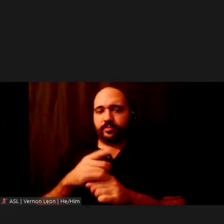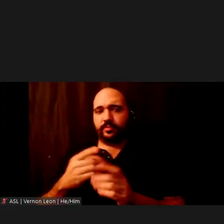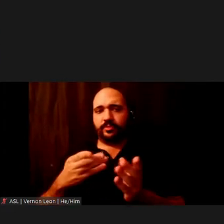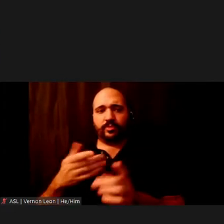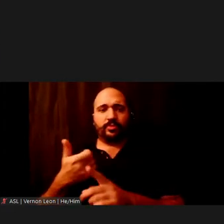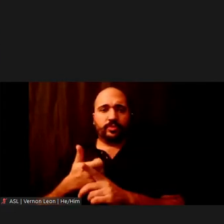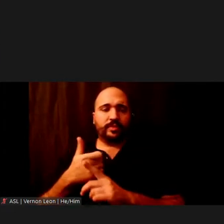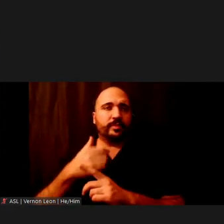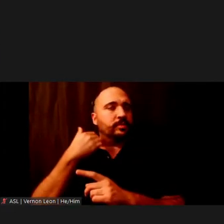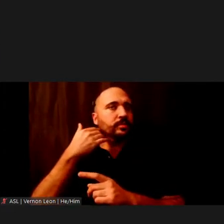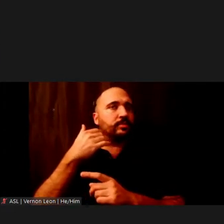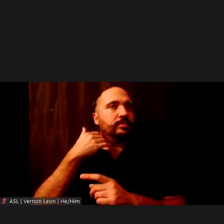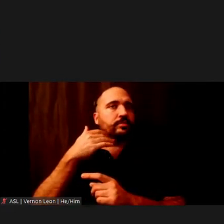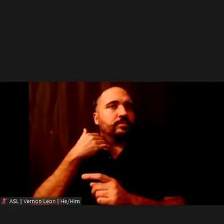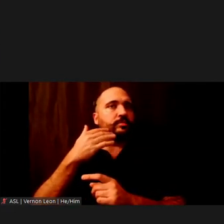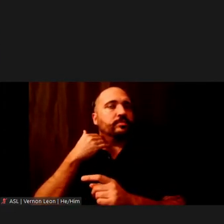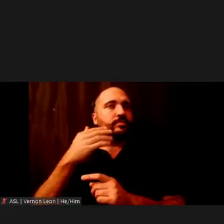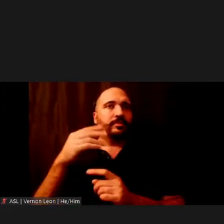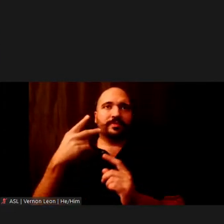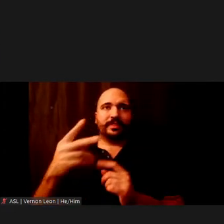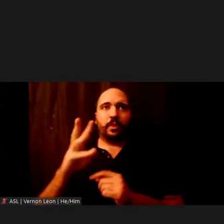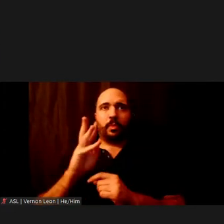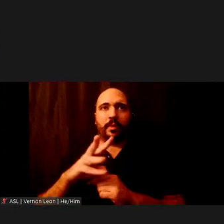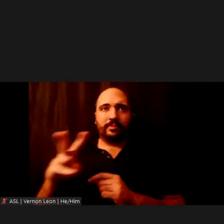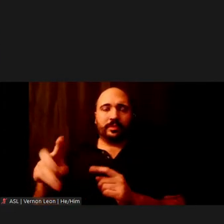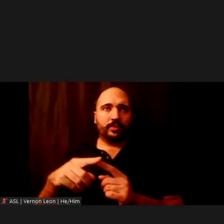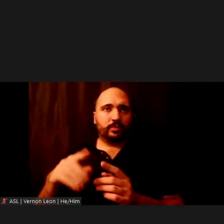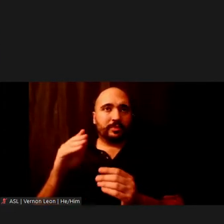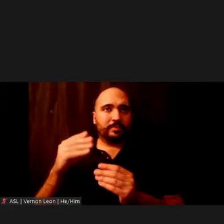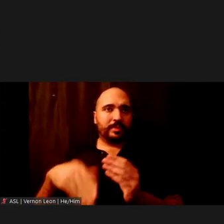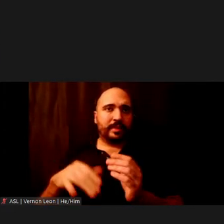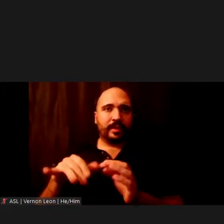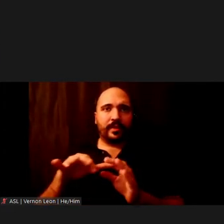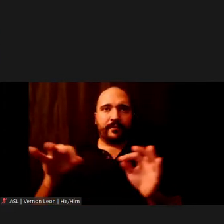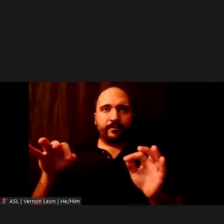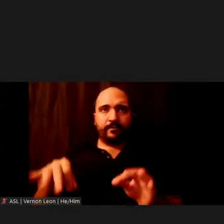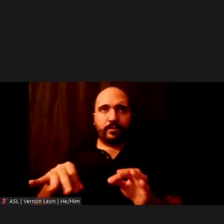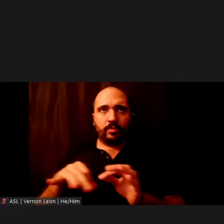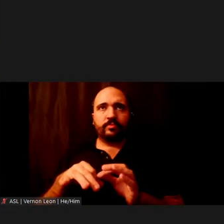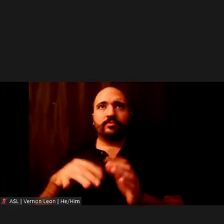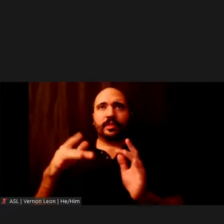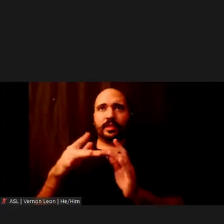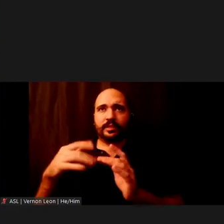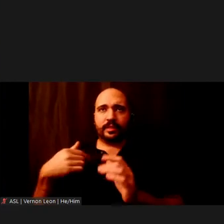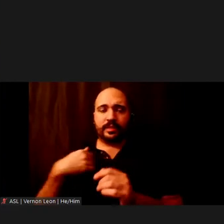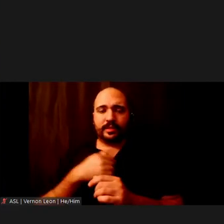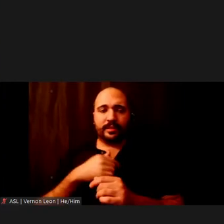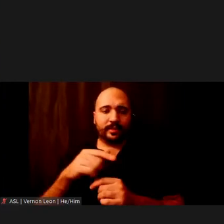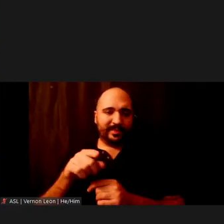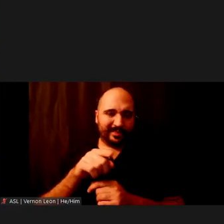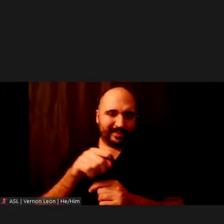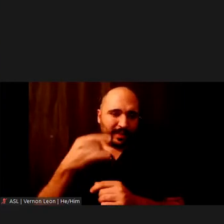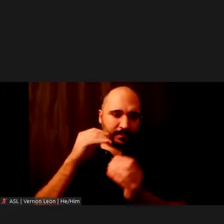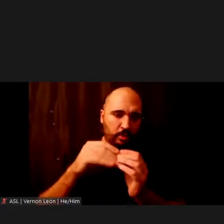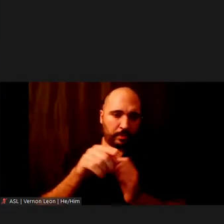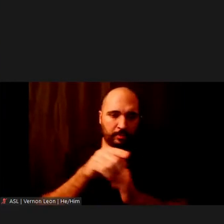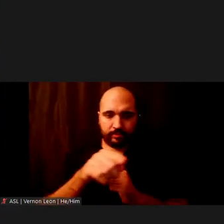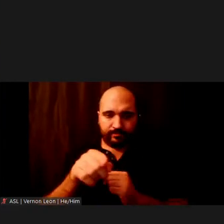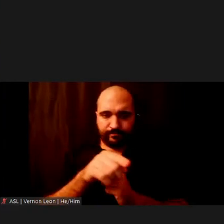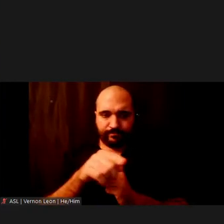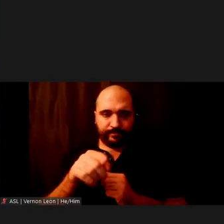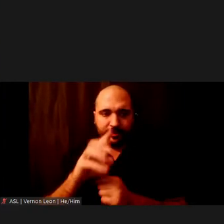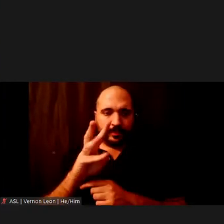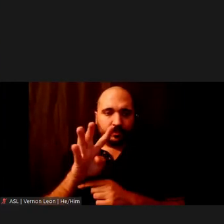else, by visiting our website to complete a form, or by contacting us at 646-252-7440.